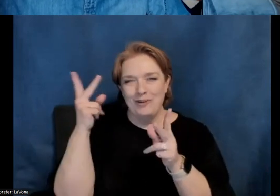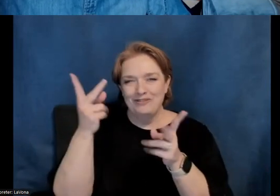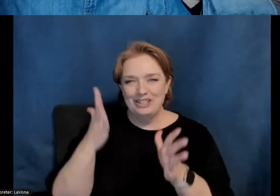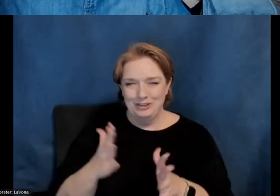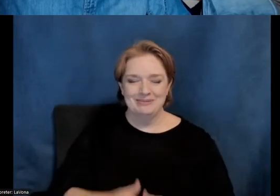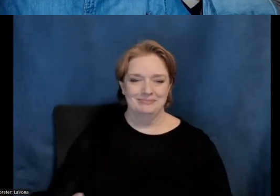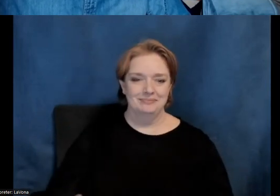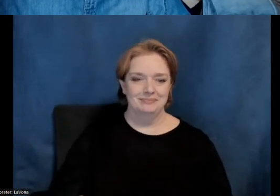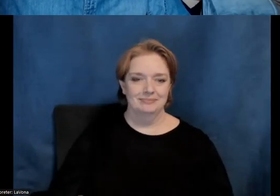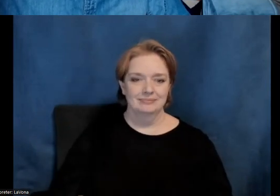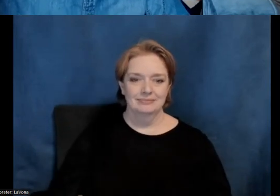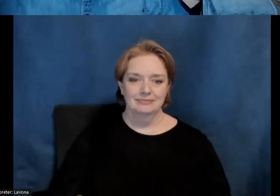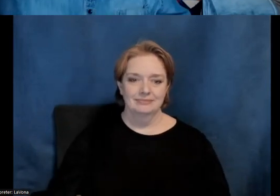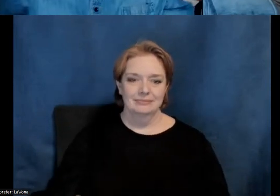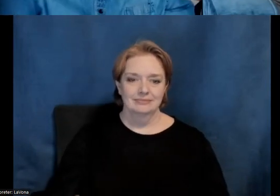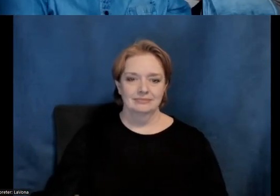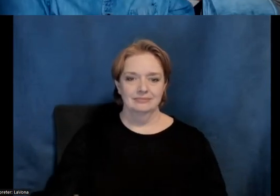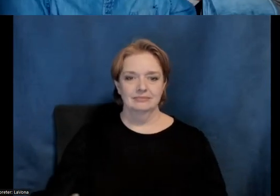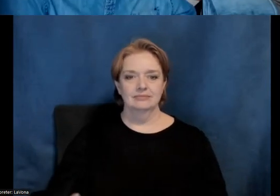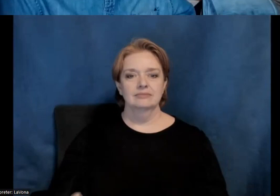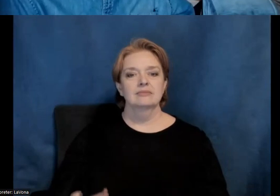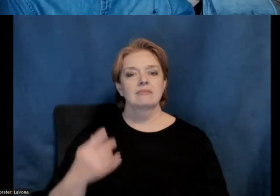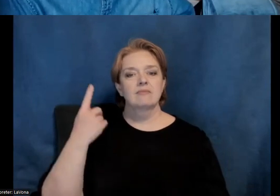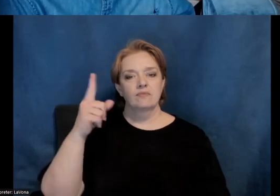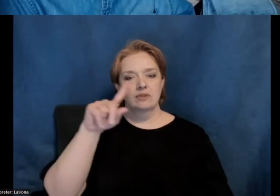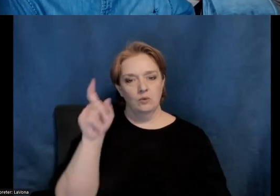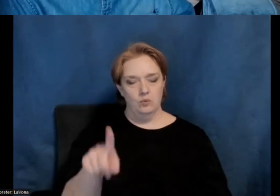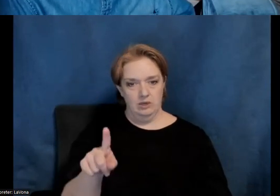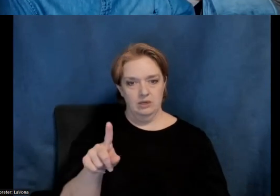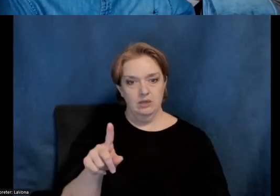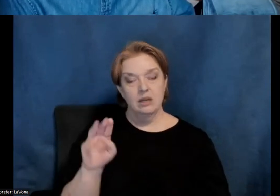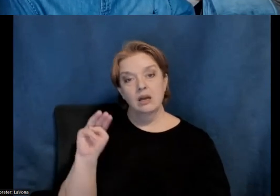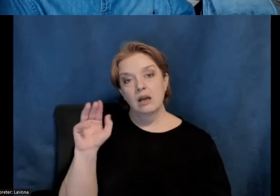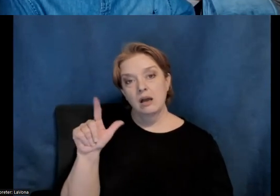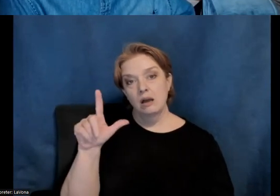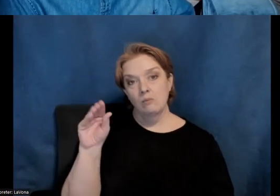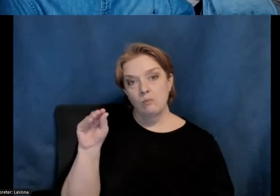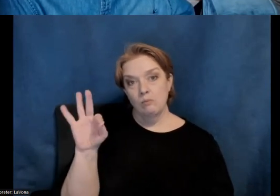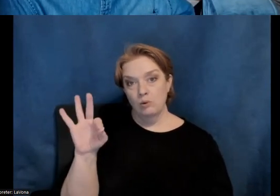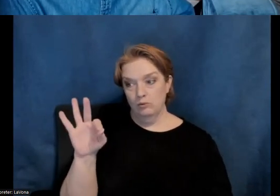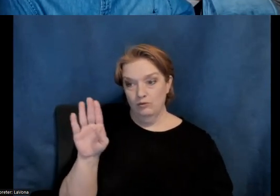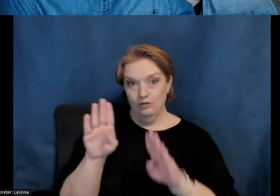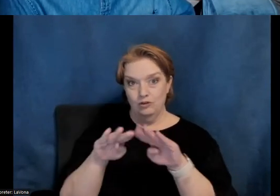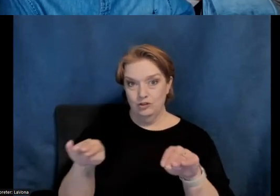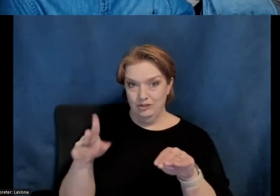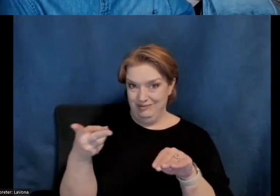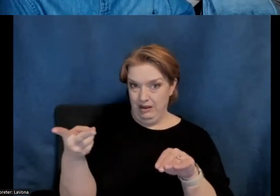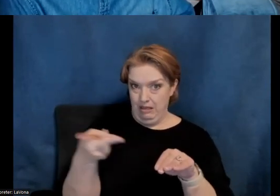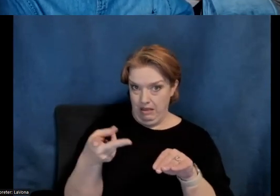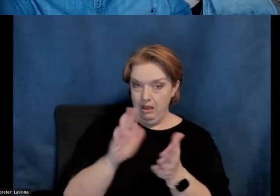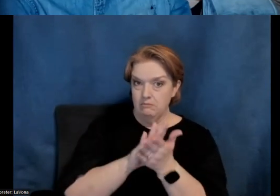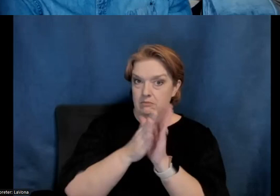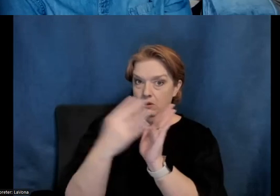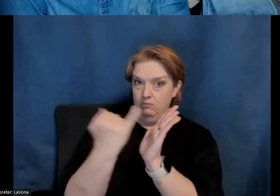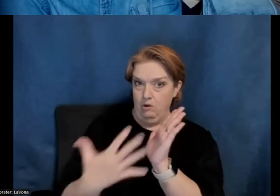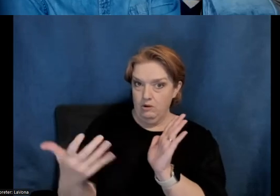Um, there is a question about, uh, if the Maloof children, uh, continued their, had creative practices of their own, um,